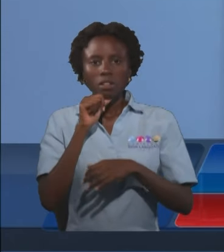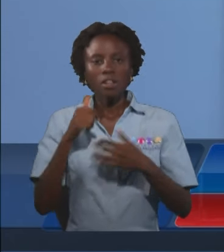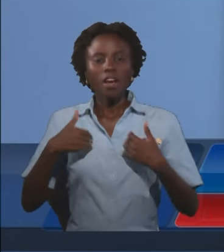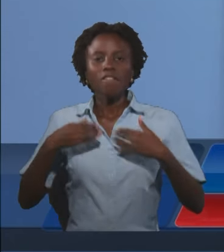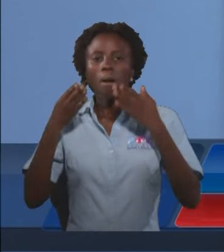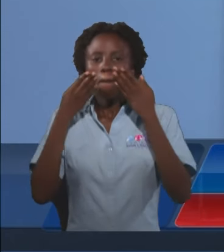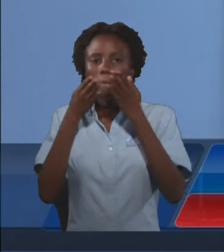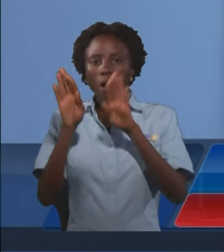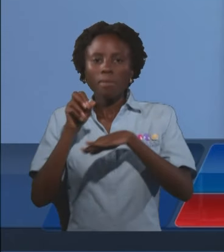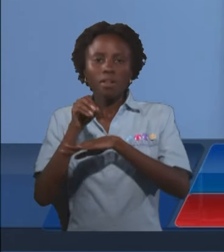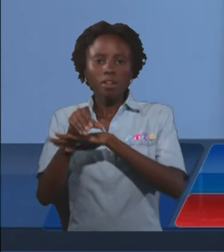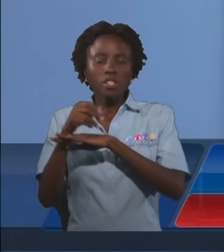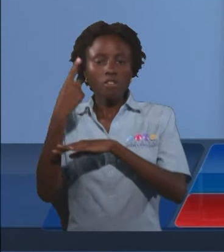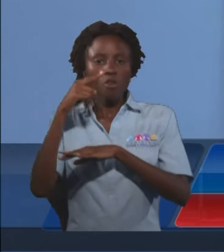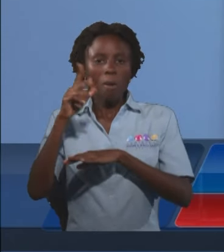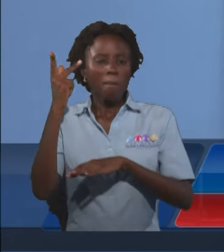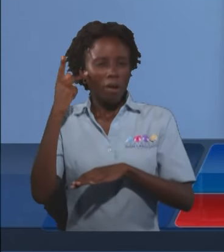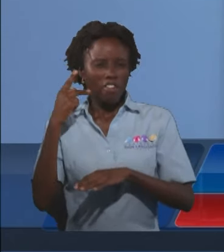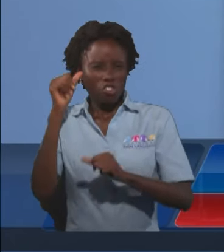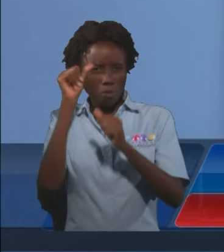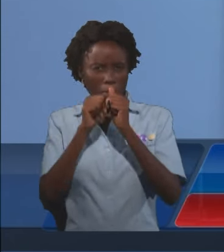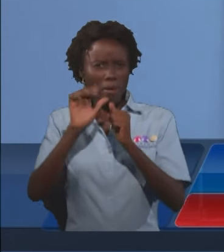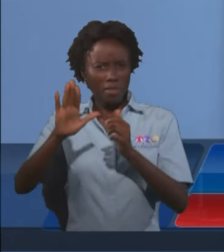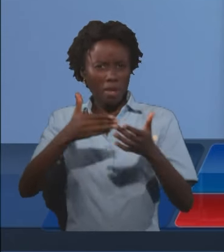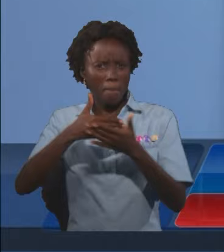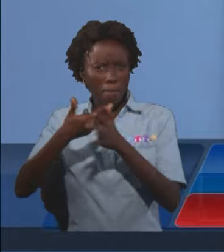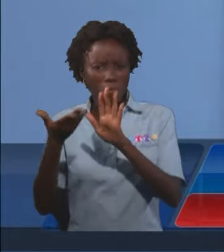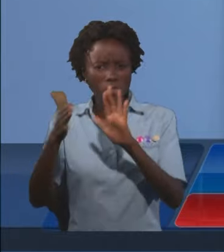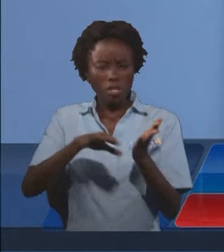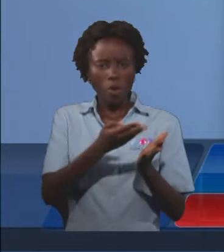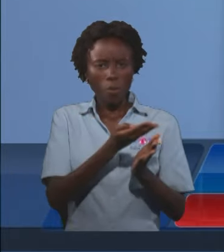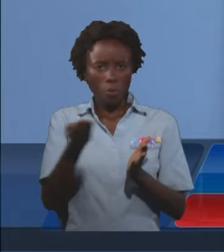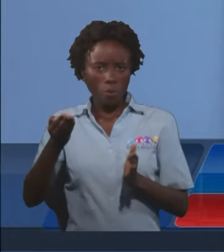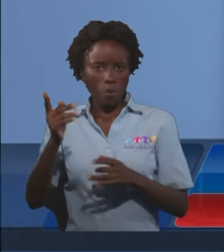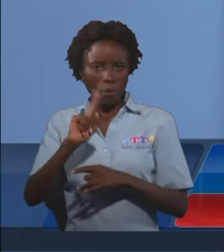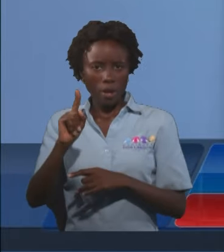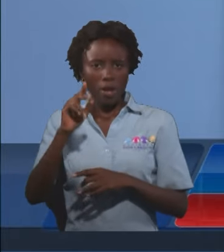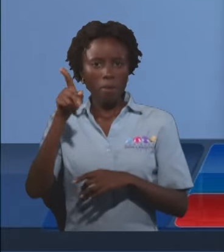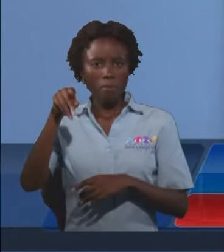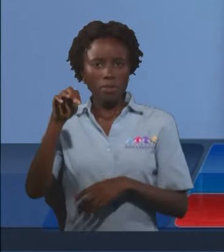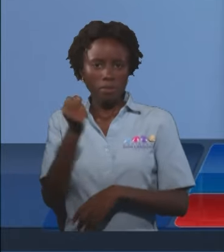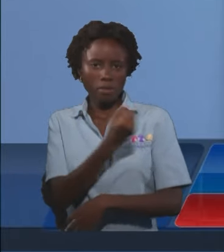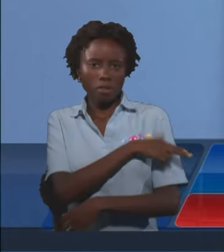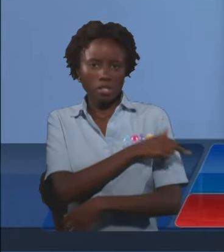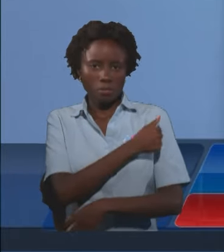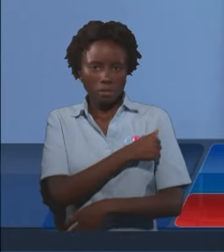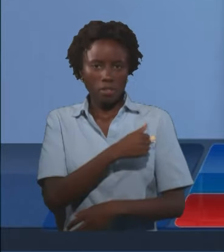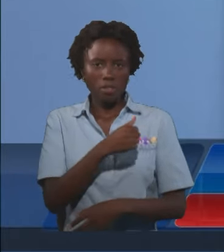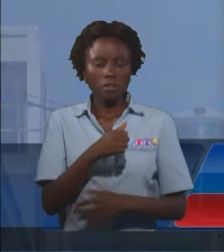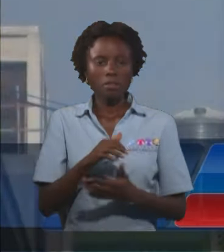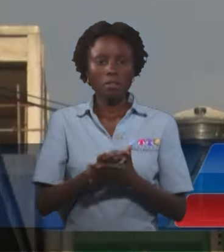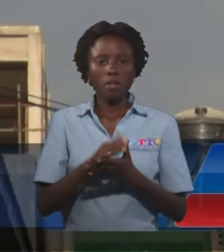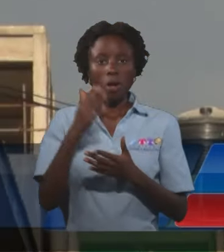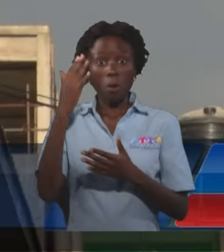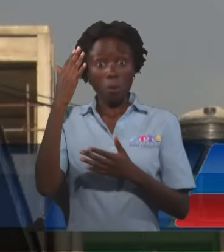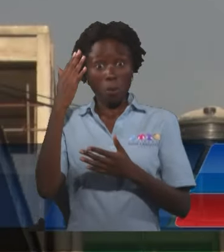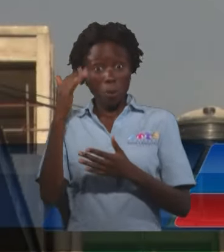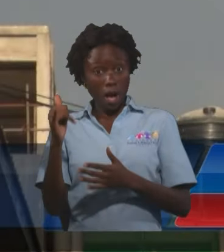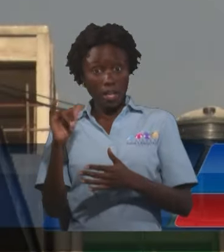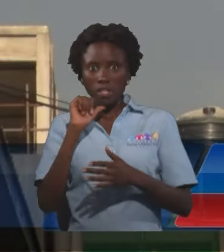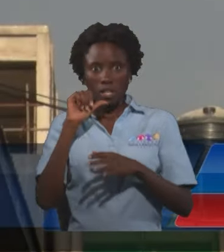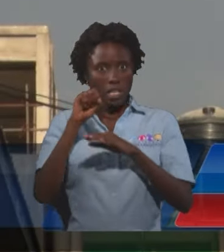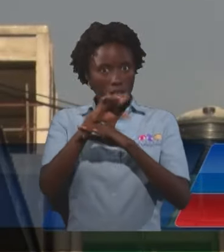to the parents of the babies who died at the Port of Spain General Hospital Neonatal Intensive Care Unit due to a pre-action protocol letter.